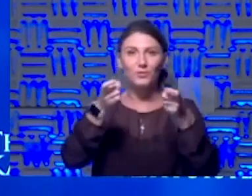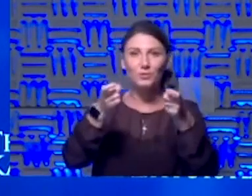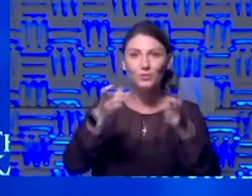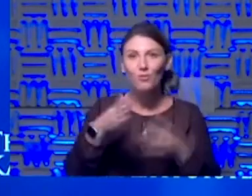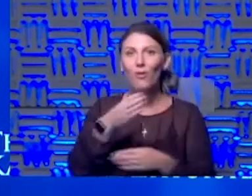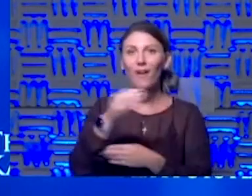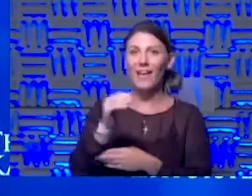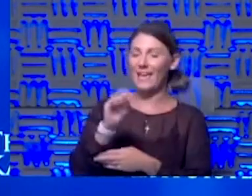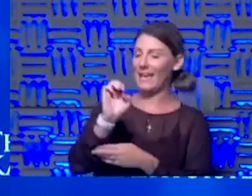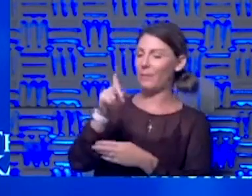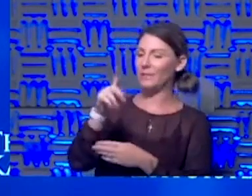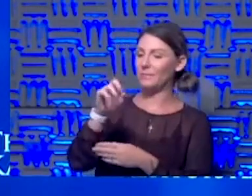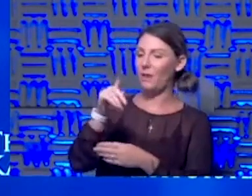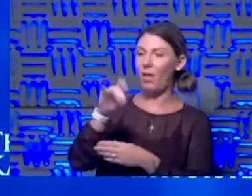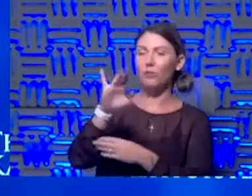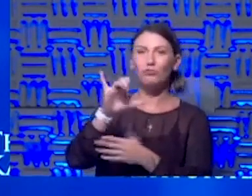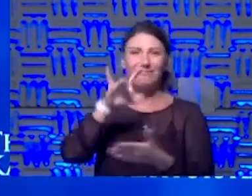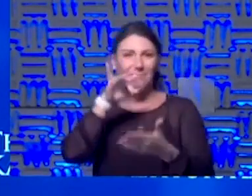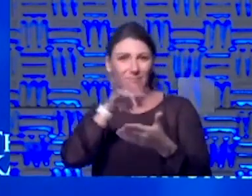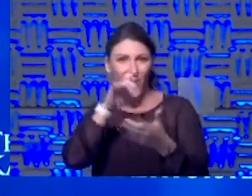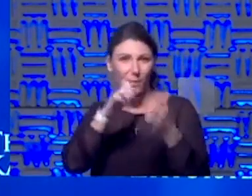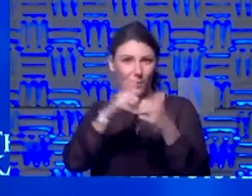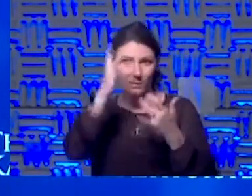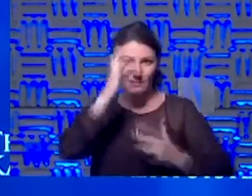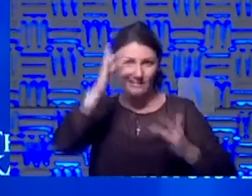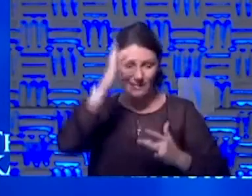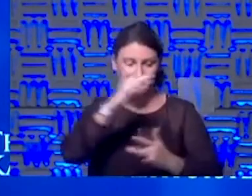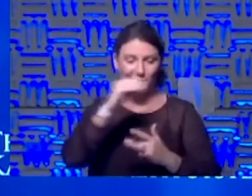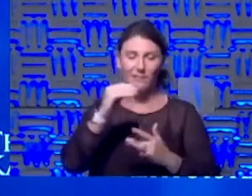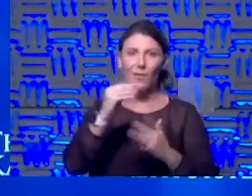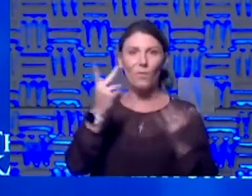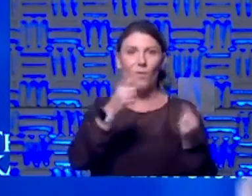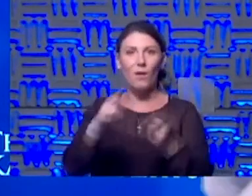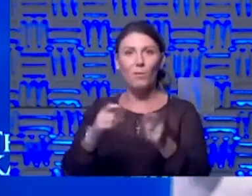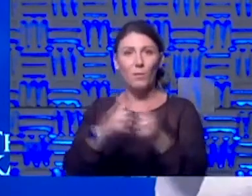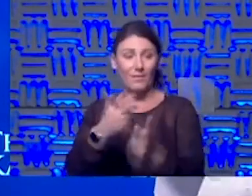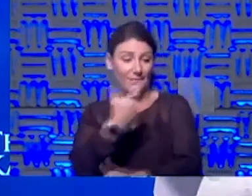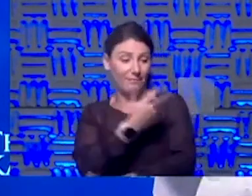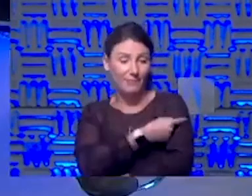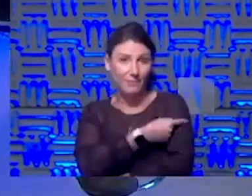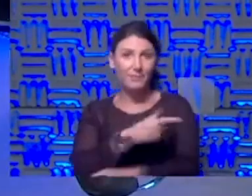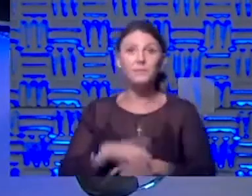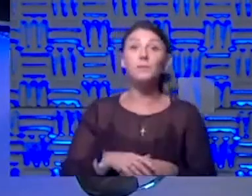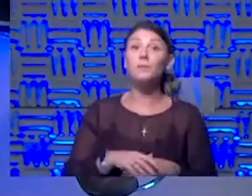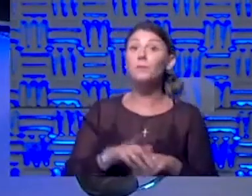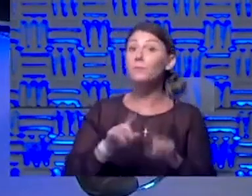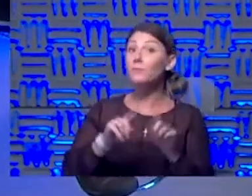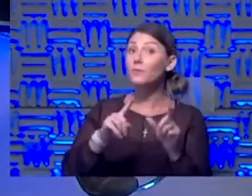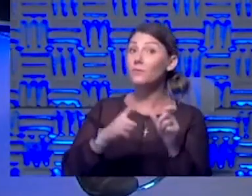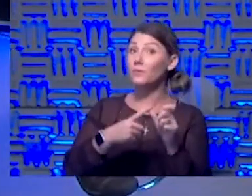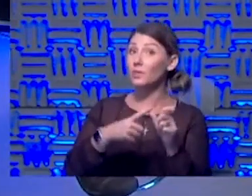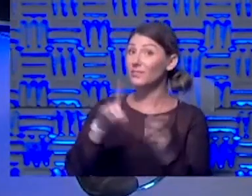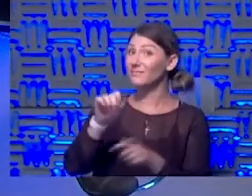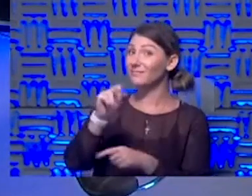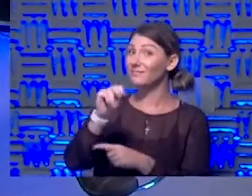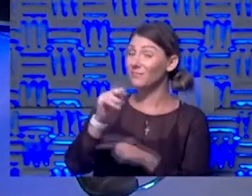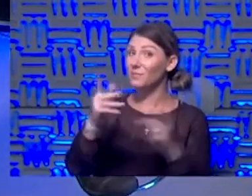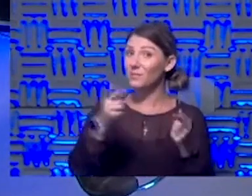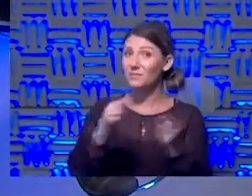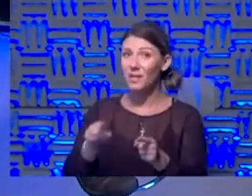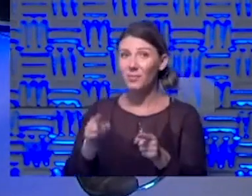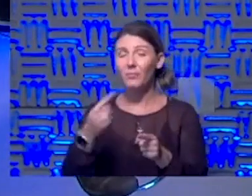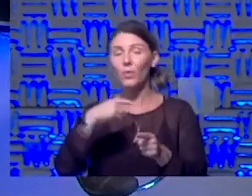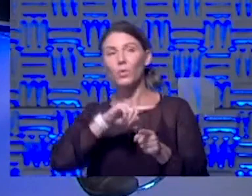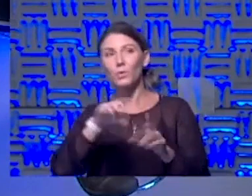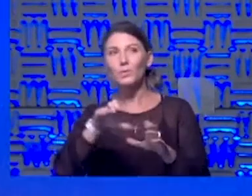and where we're going to go with vaccinations. We're going to get into those topics, but first, Dana, let me know, brother, what we got. Yeah, I think we're